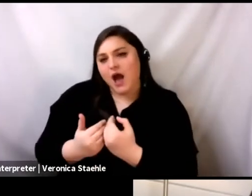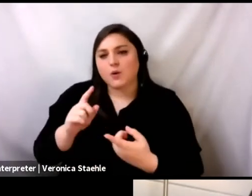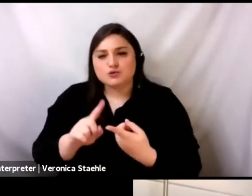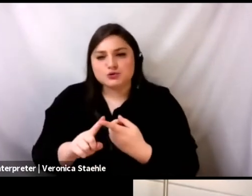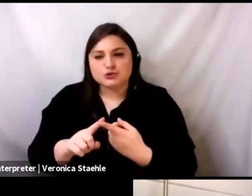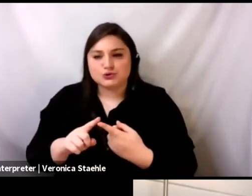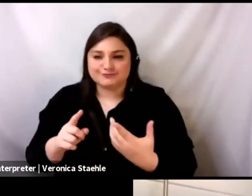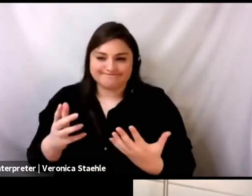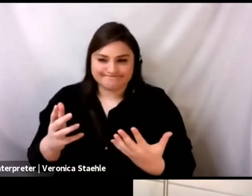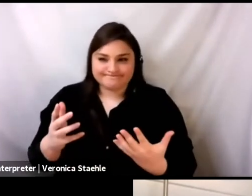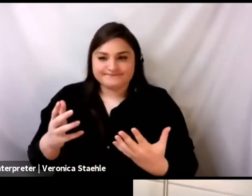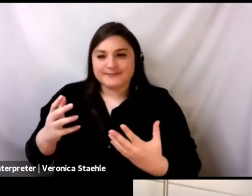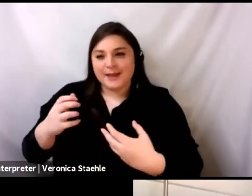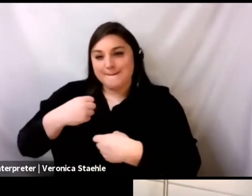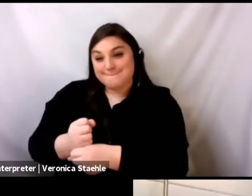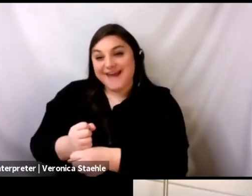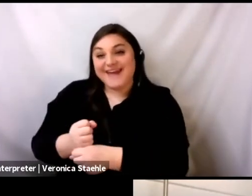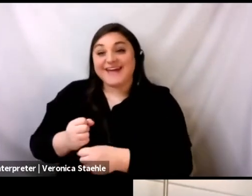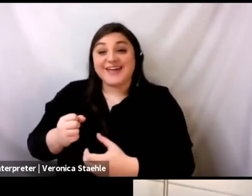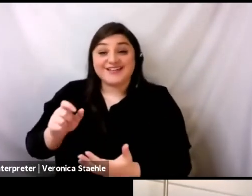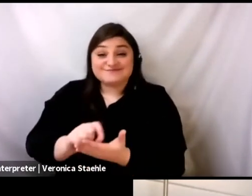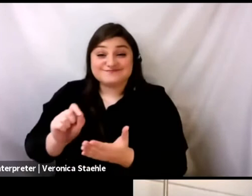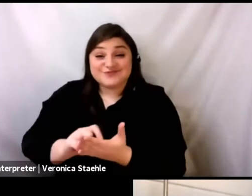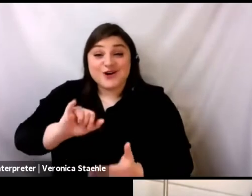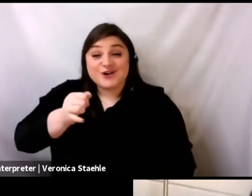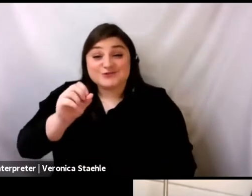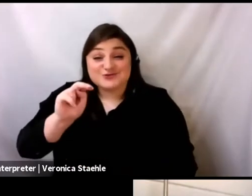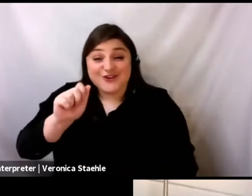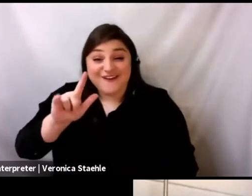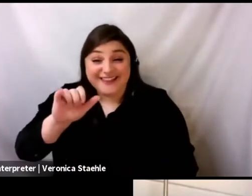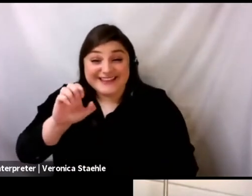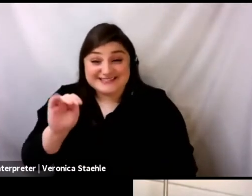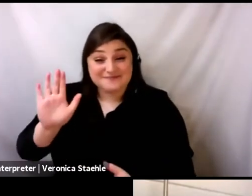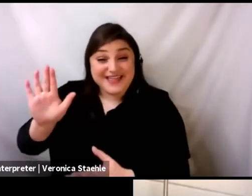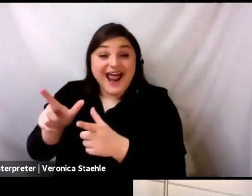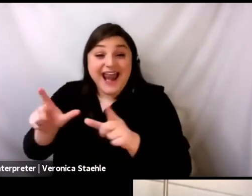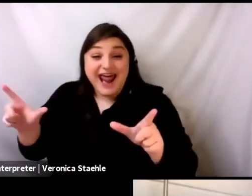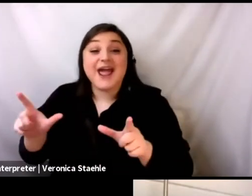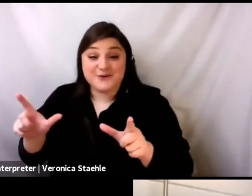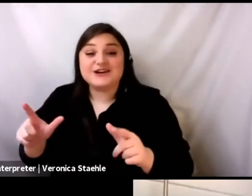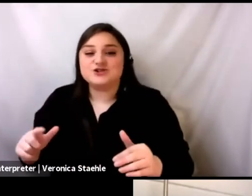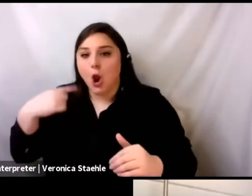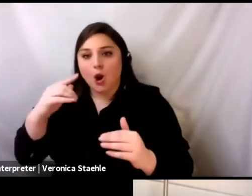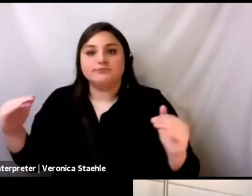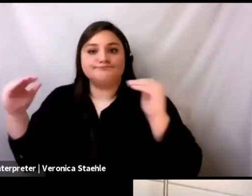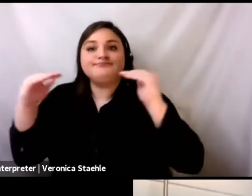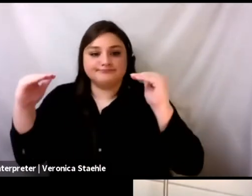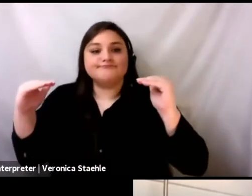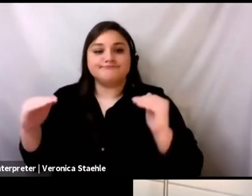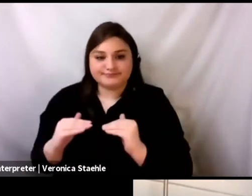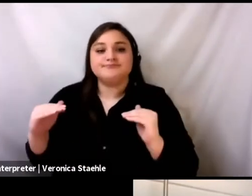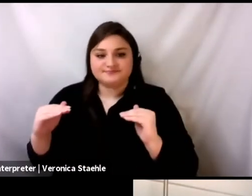the X, the accessibility of like journalism language. Um, but then I think, I think that